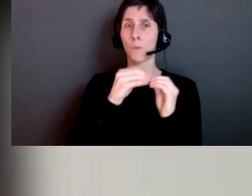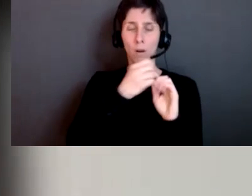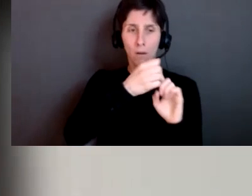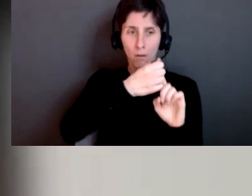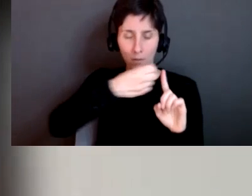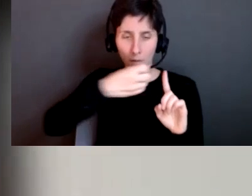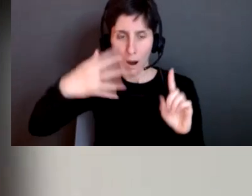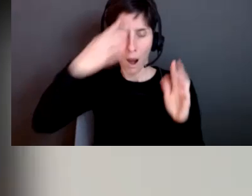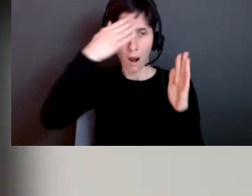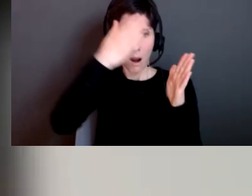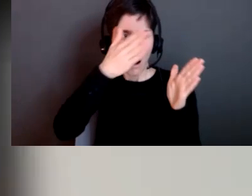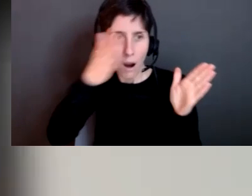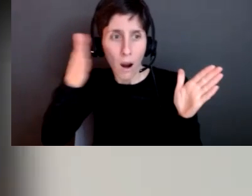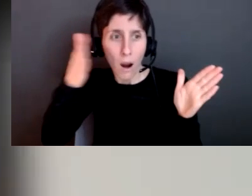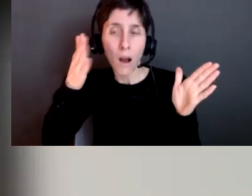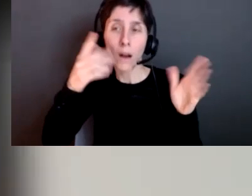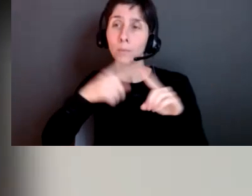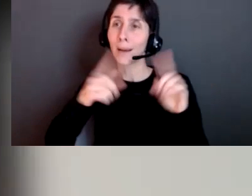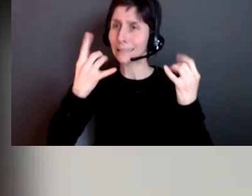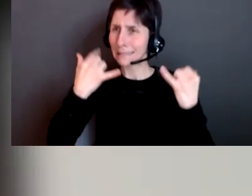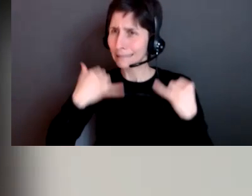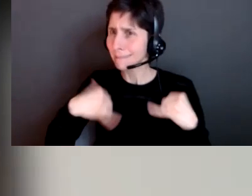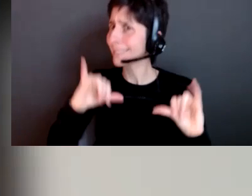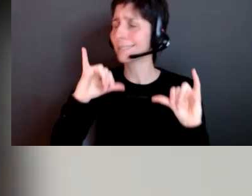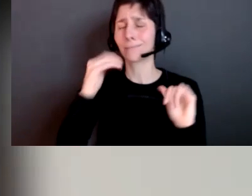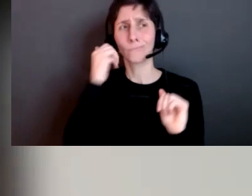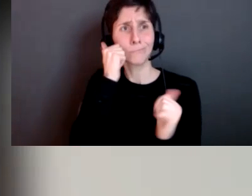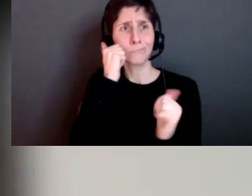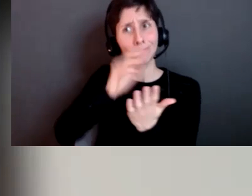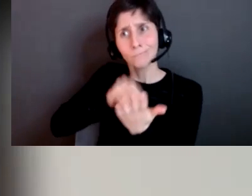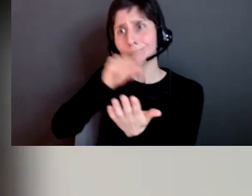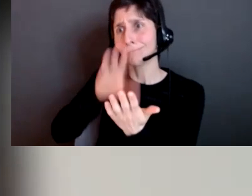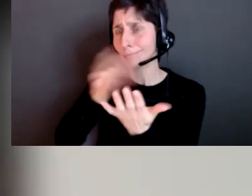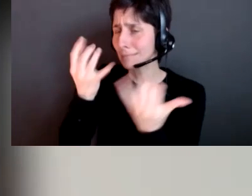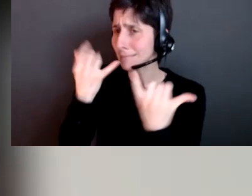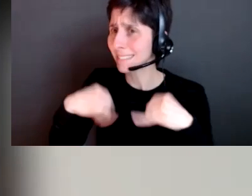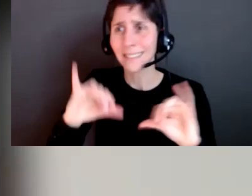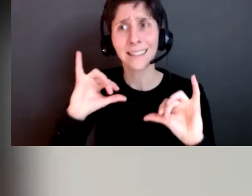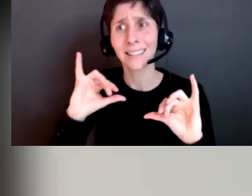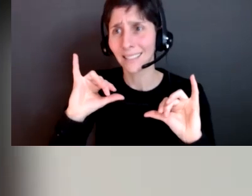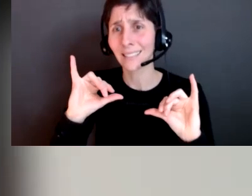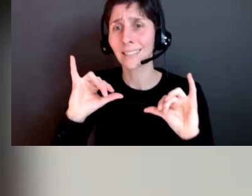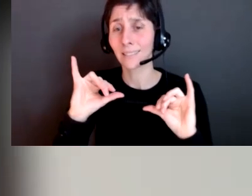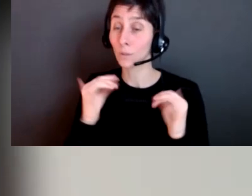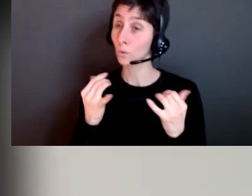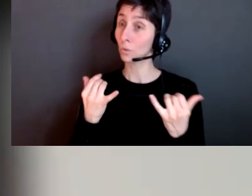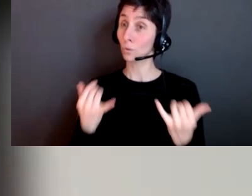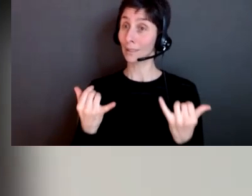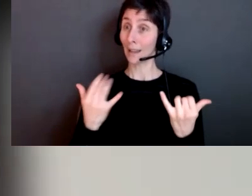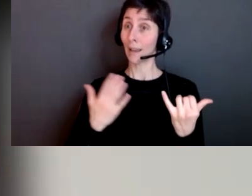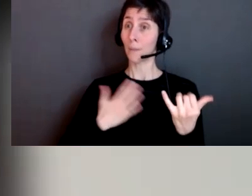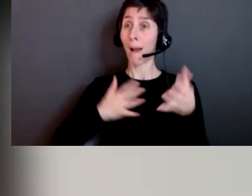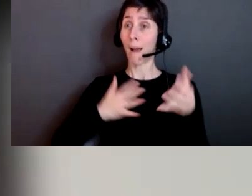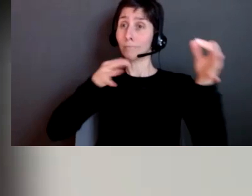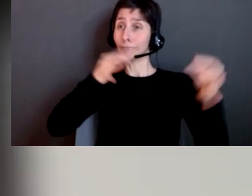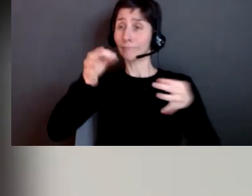but i do want to say that i'm still in this journey of learning about it and today i'm going to present a few